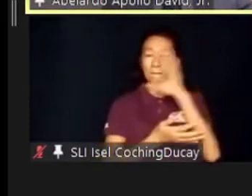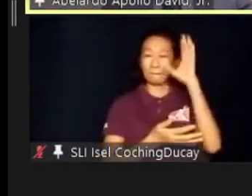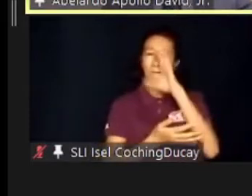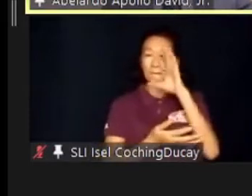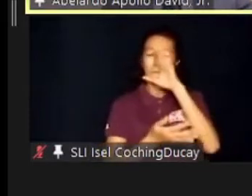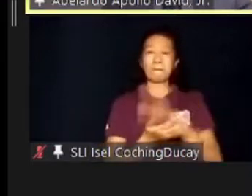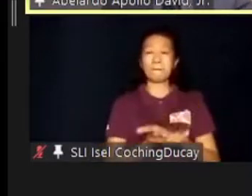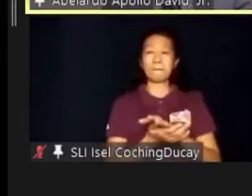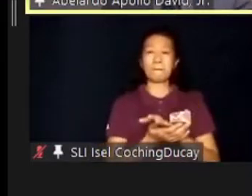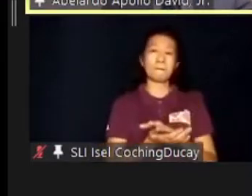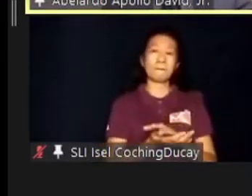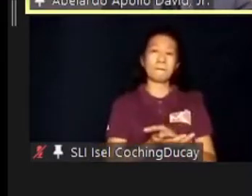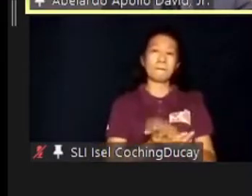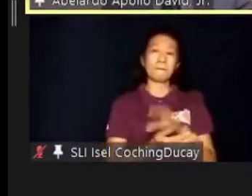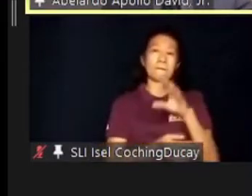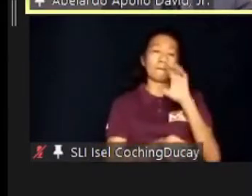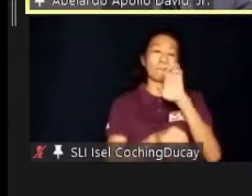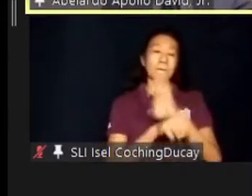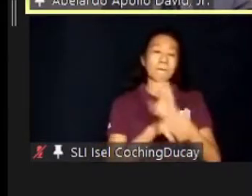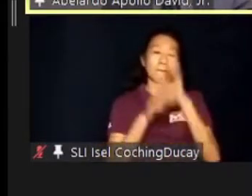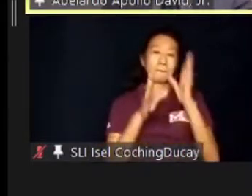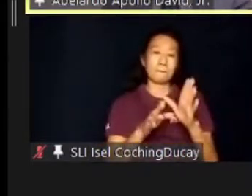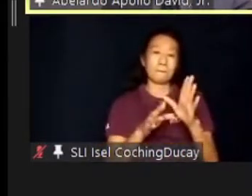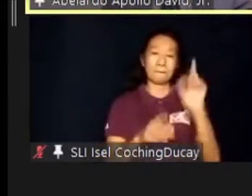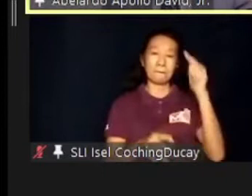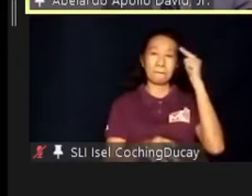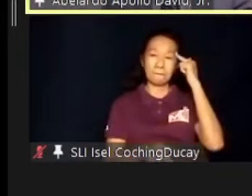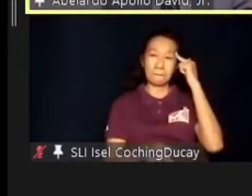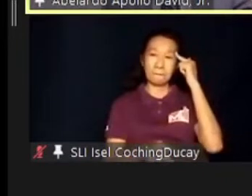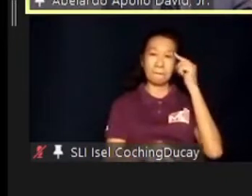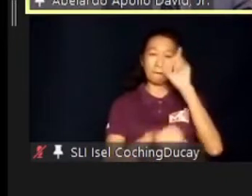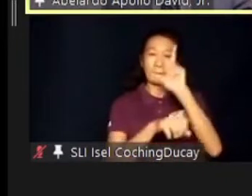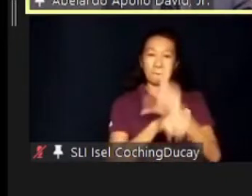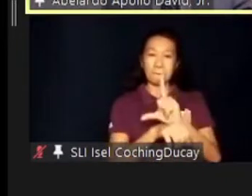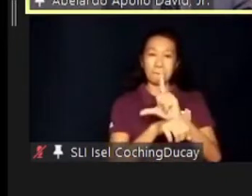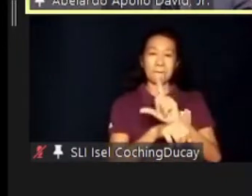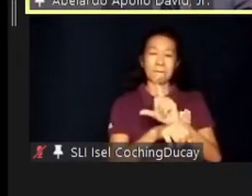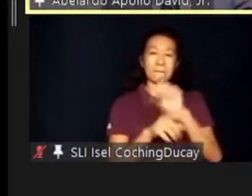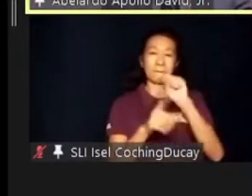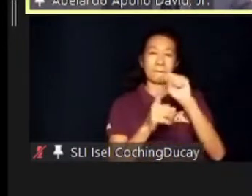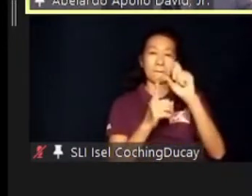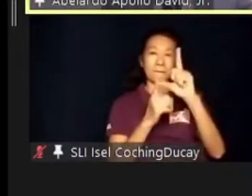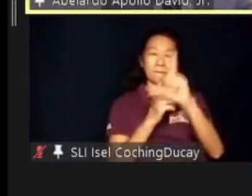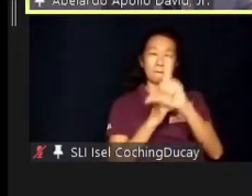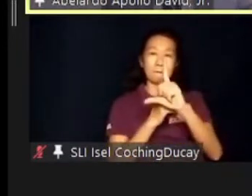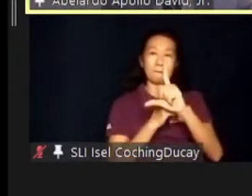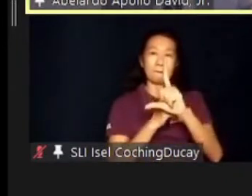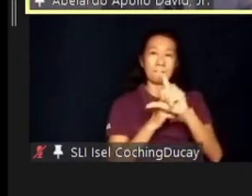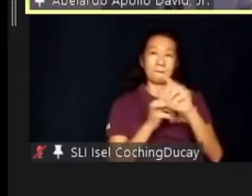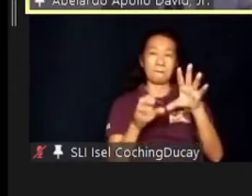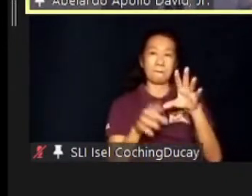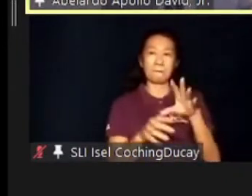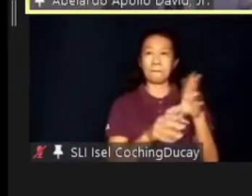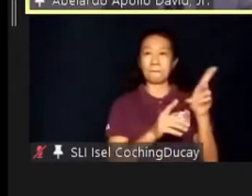countries where the state's labor, adult vocational program, and social services mainly assume the function